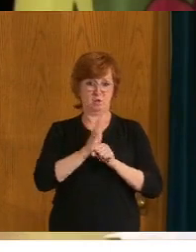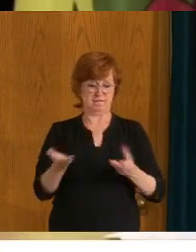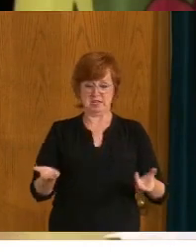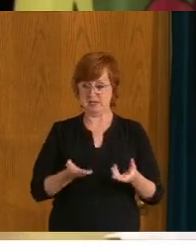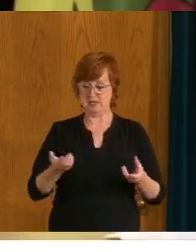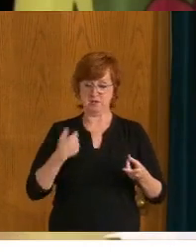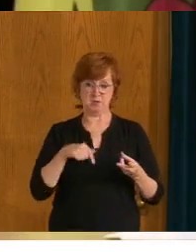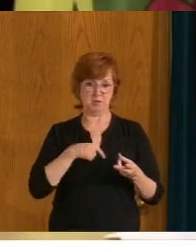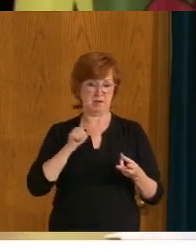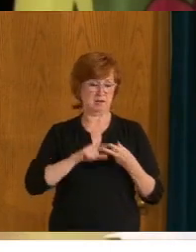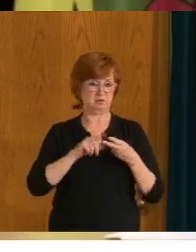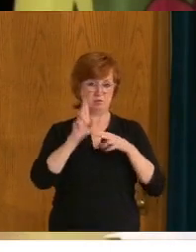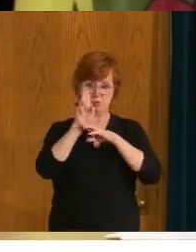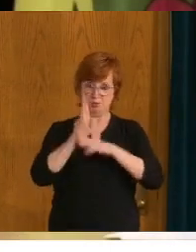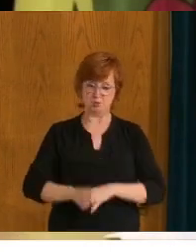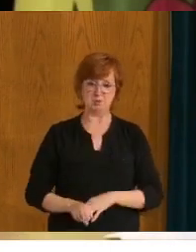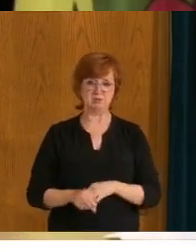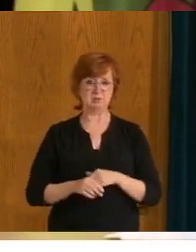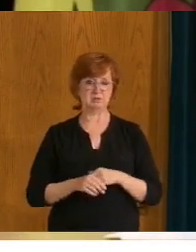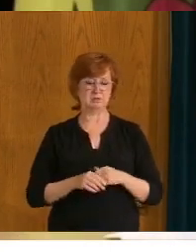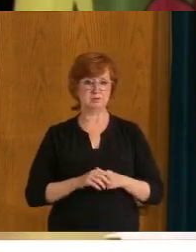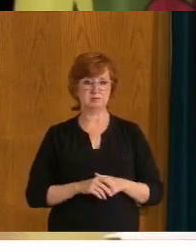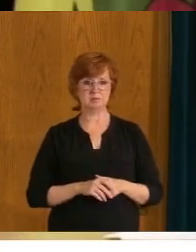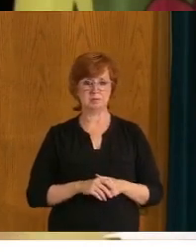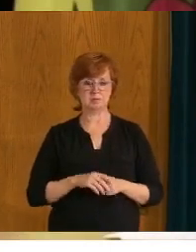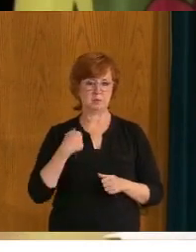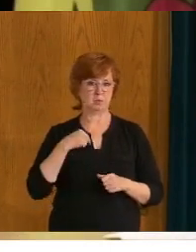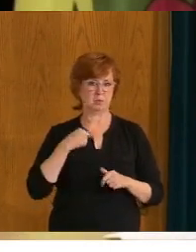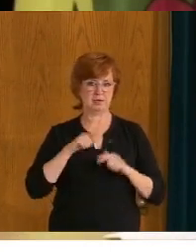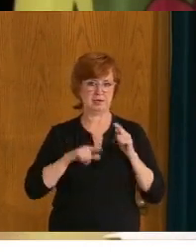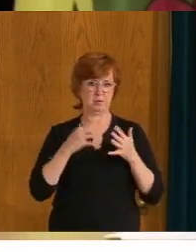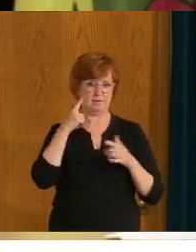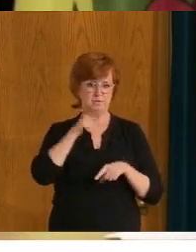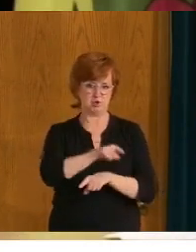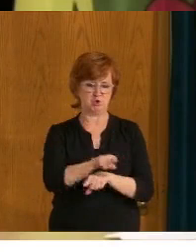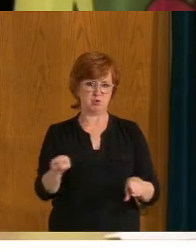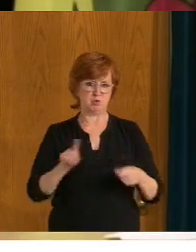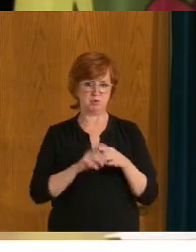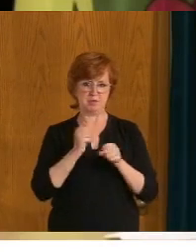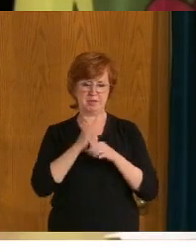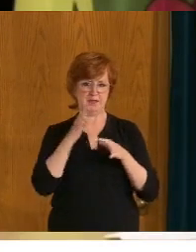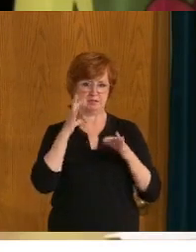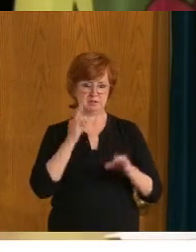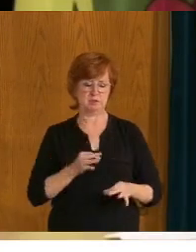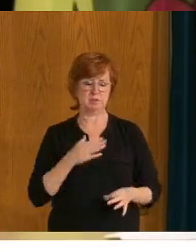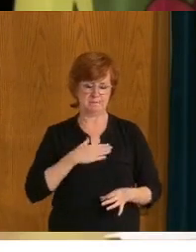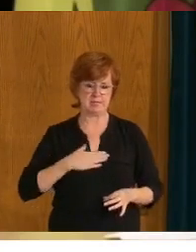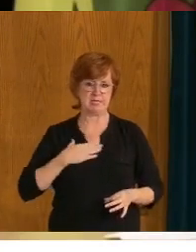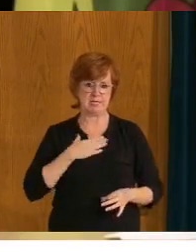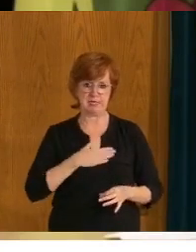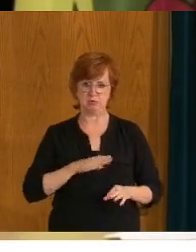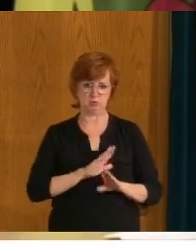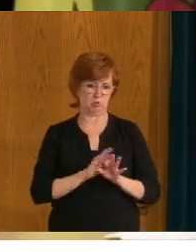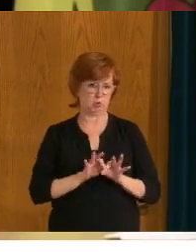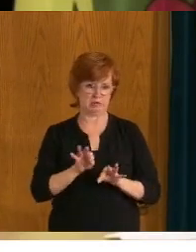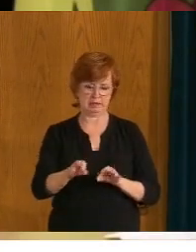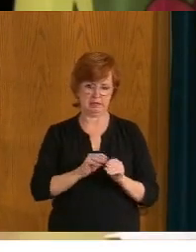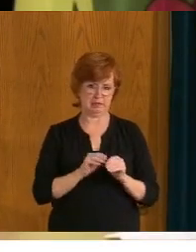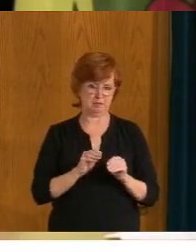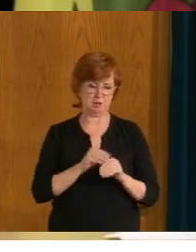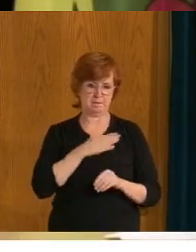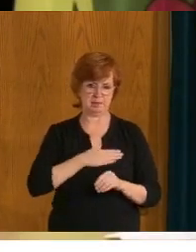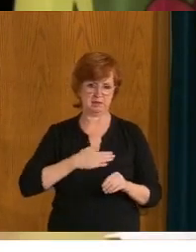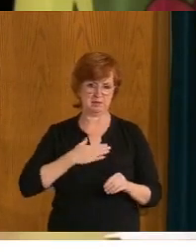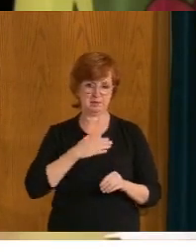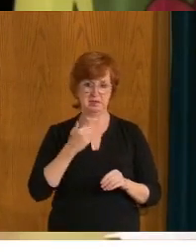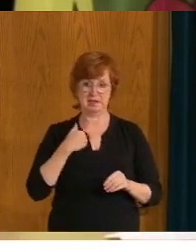our, our society in general. Uh, we're not going to wait for you to make that decision, uh, but we would urge you to make it sooner rather than later because we